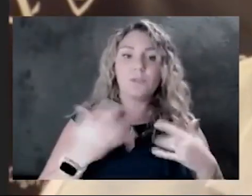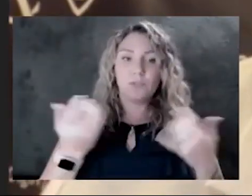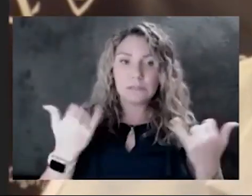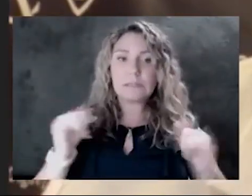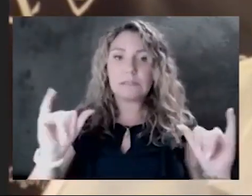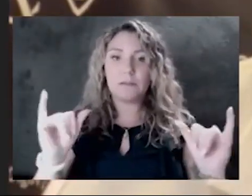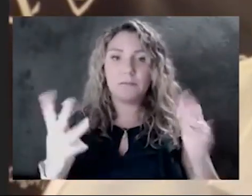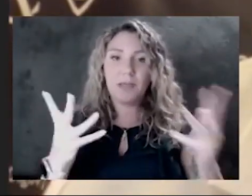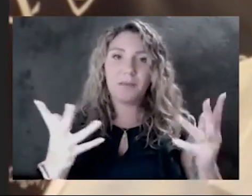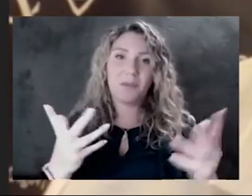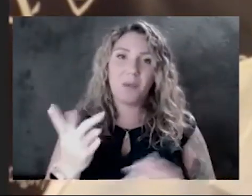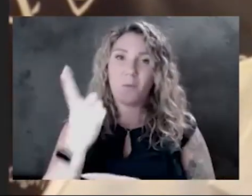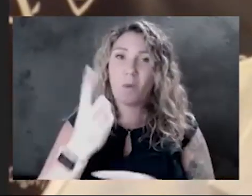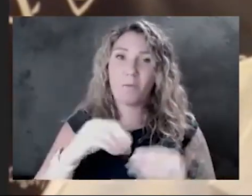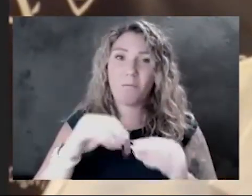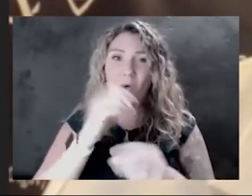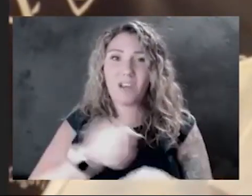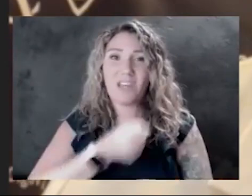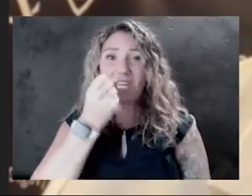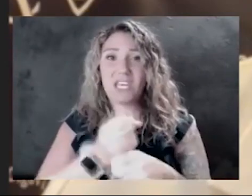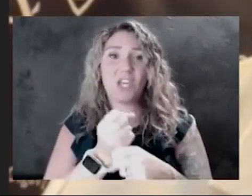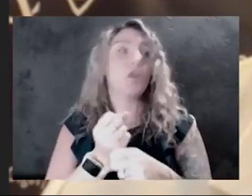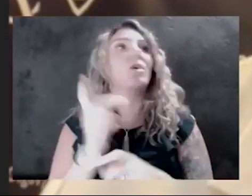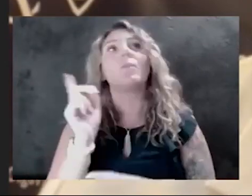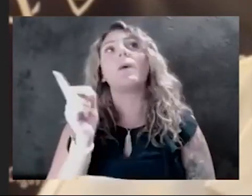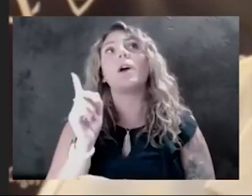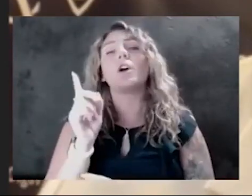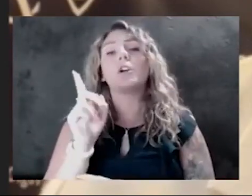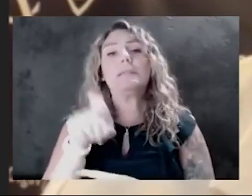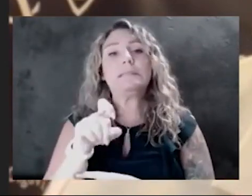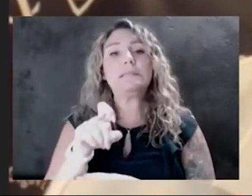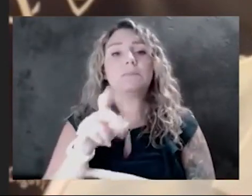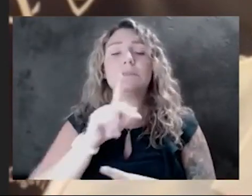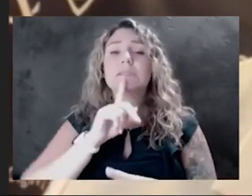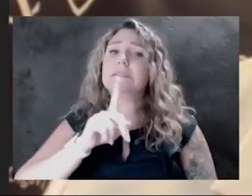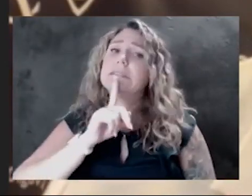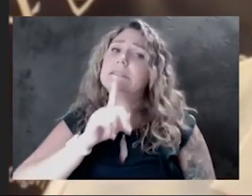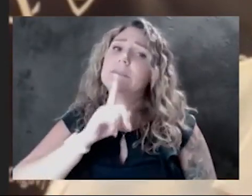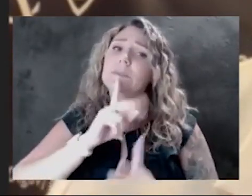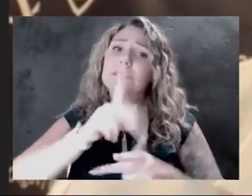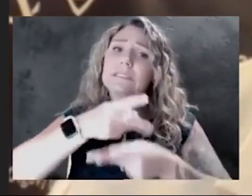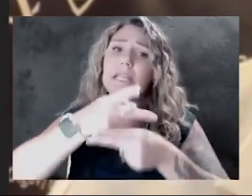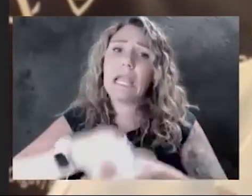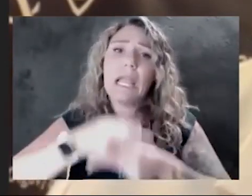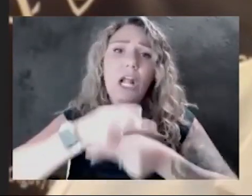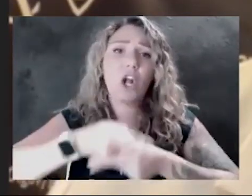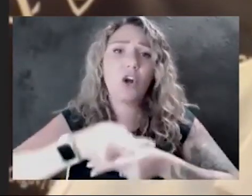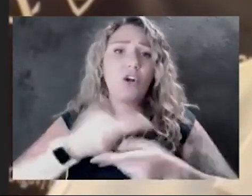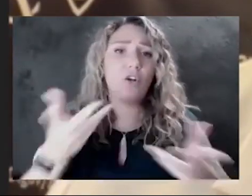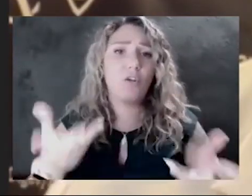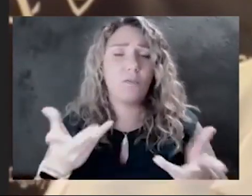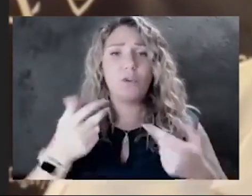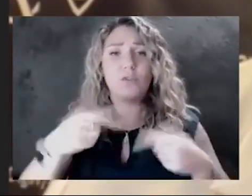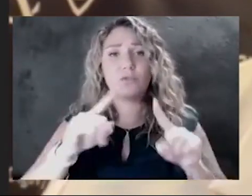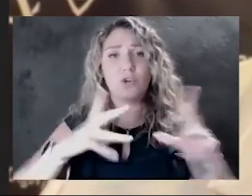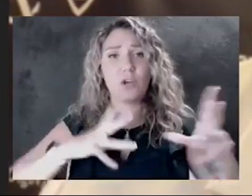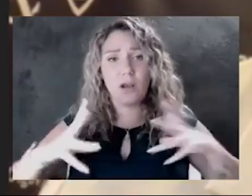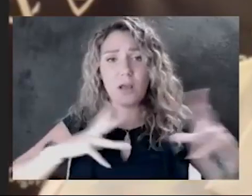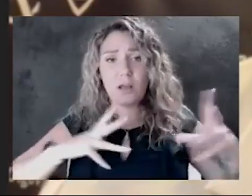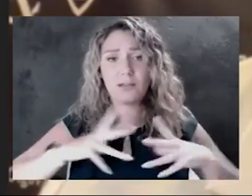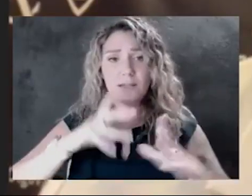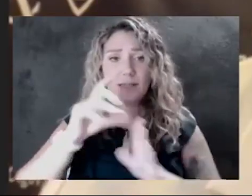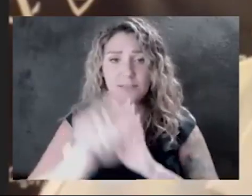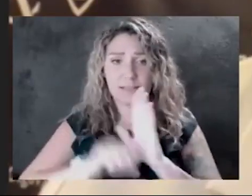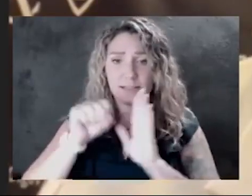have one more year here where we've got to be extra, extra careful during the holiday seasons. We